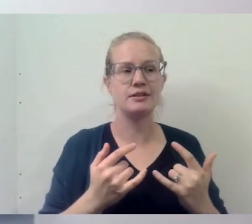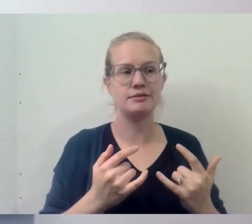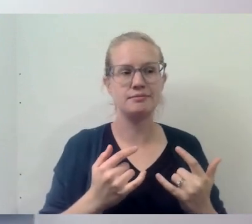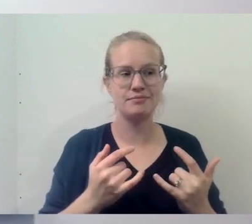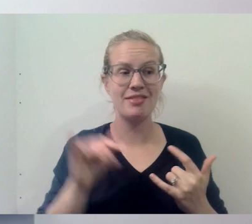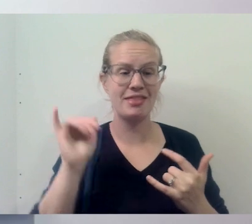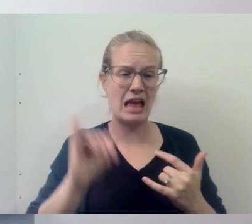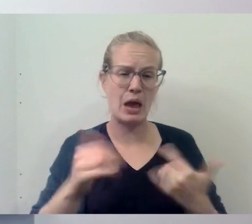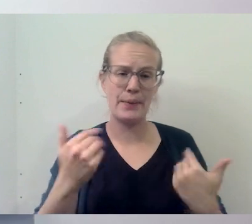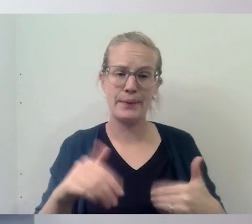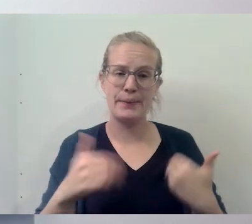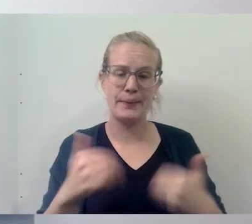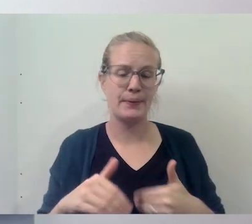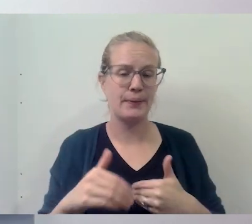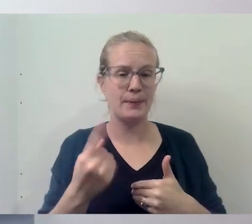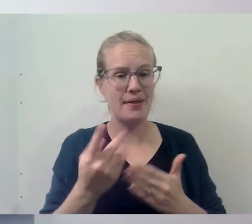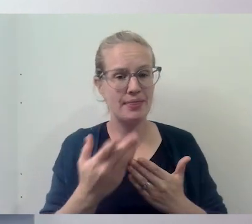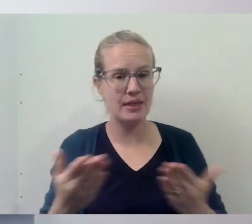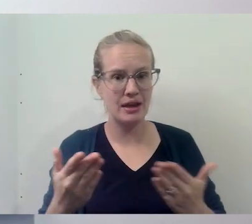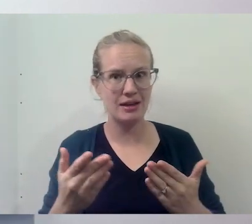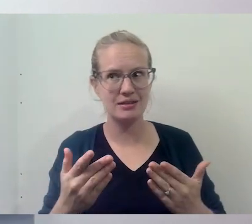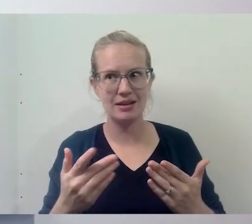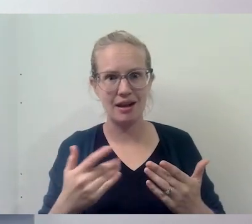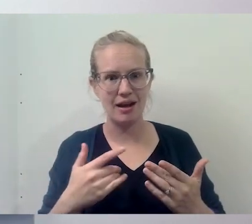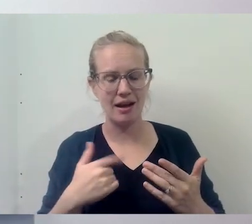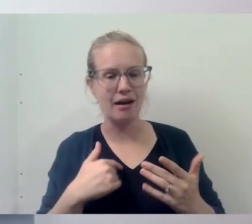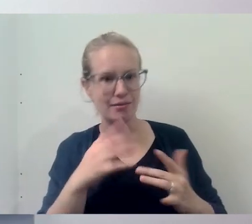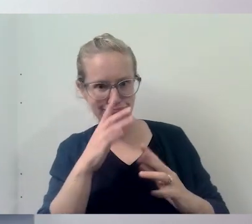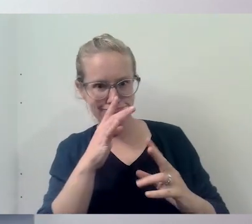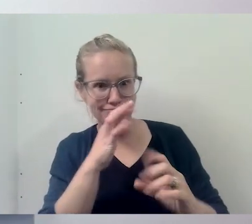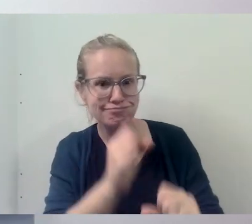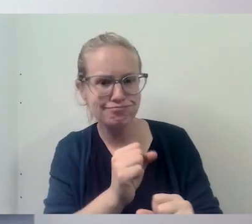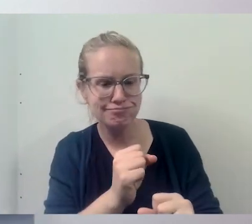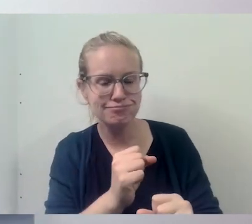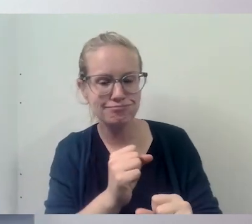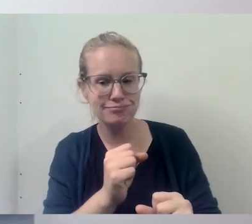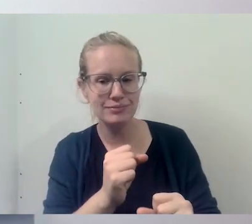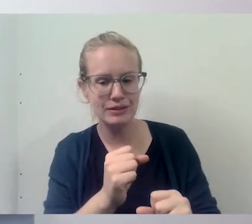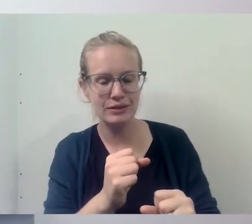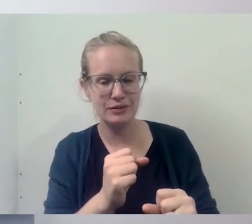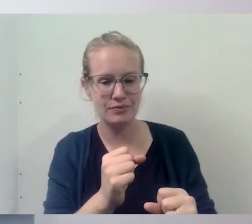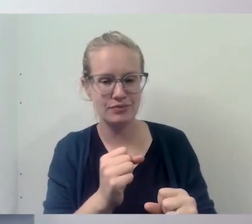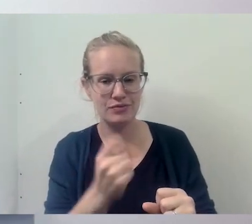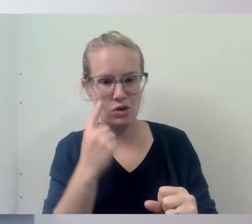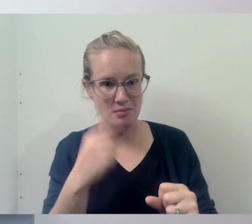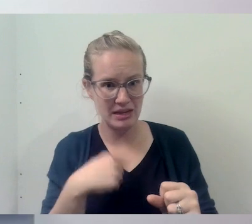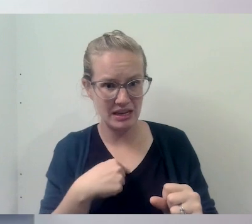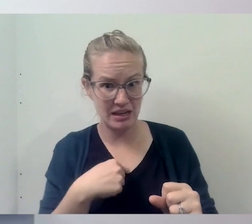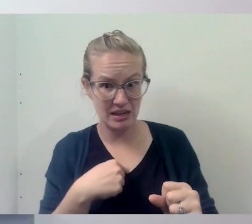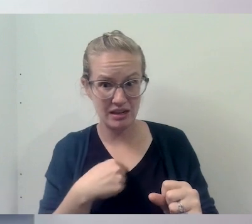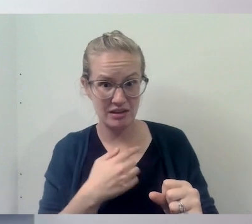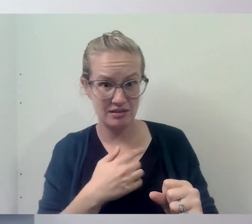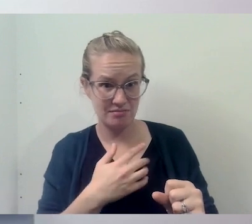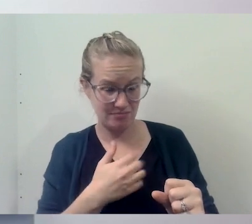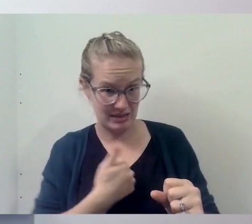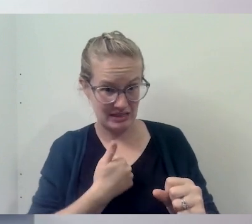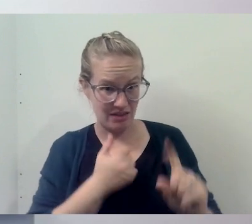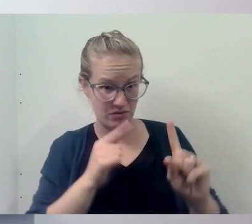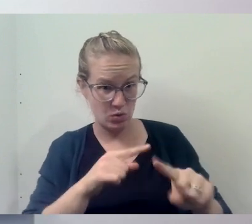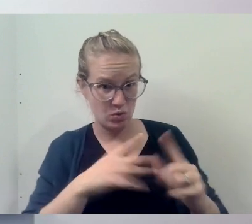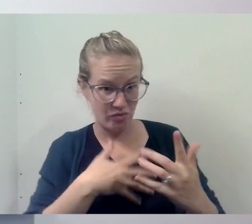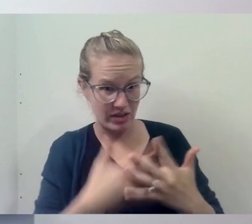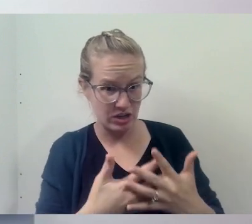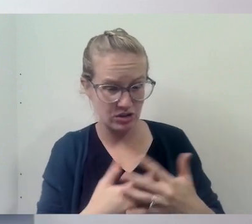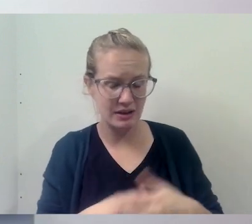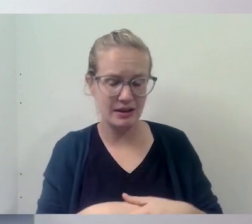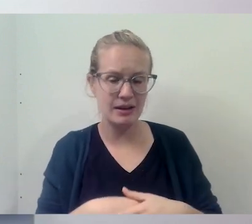and, and is also one of the things that draws me there. Right. For me to, you know, confessing and having that,